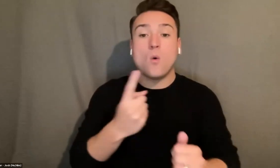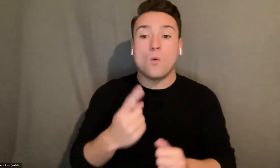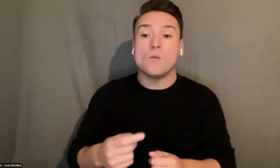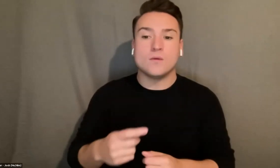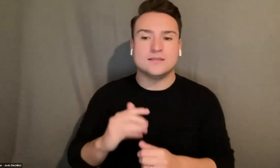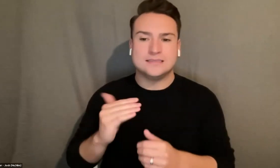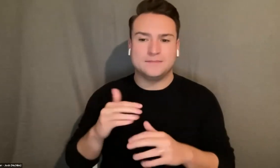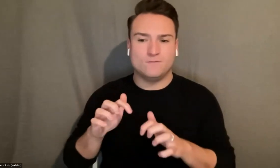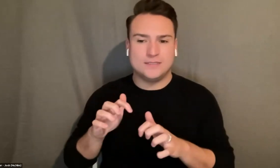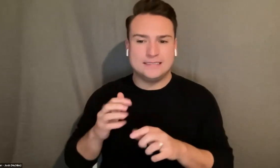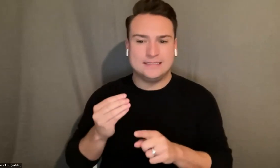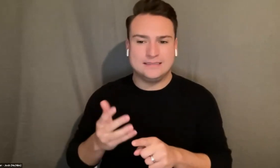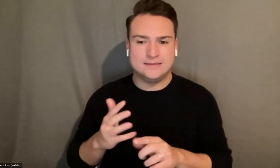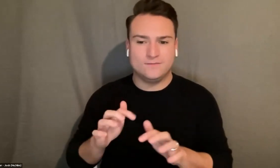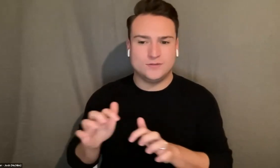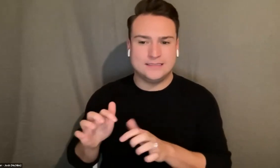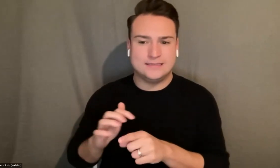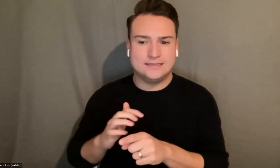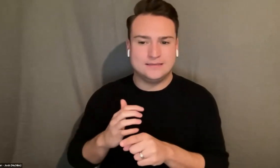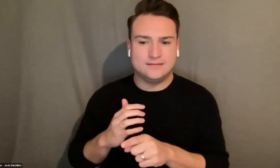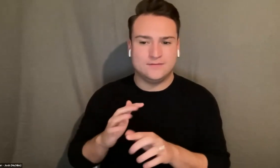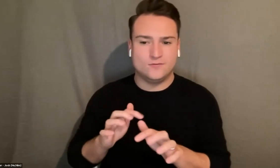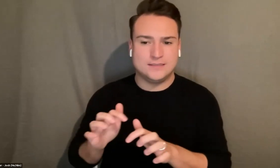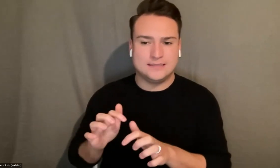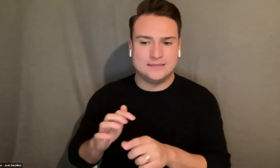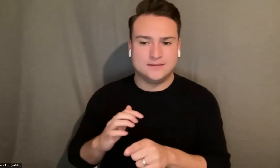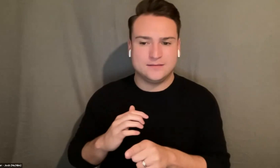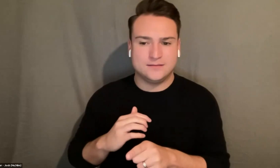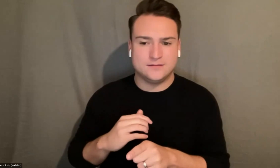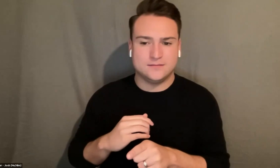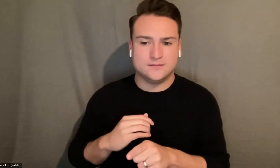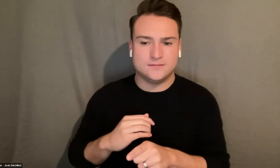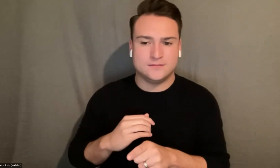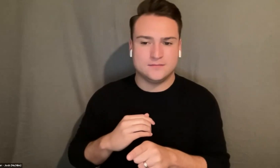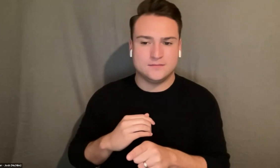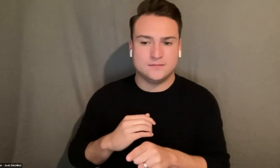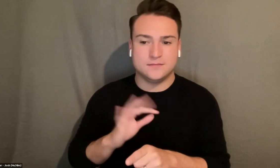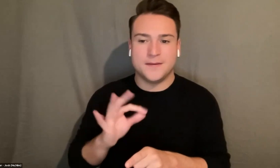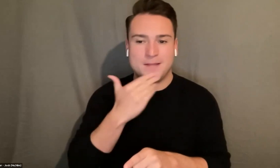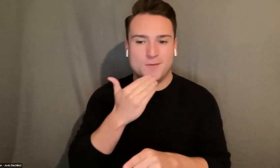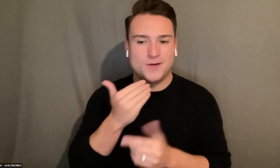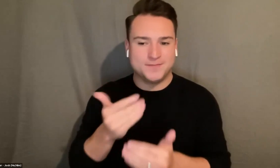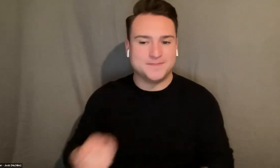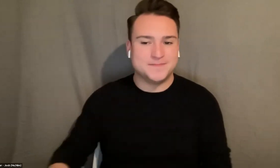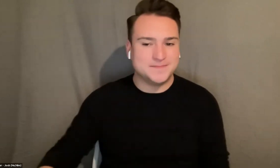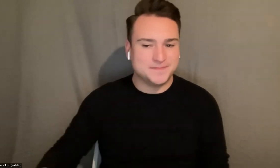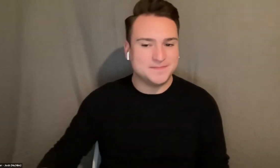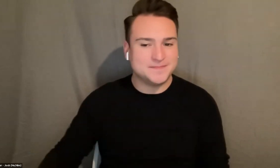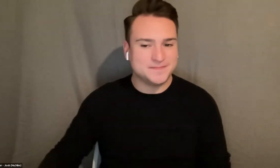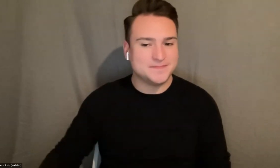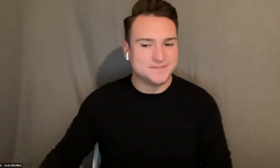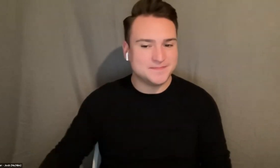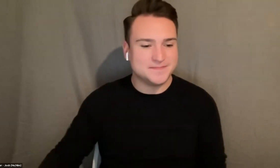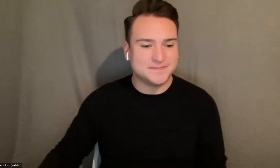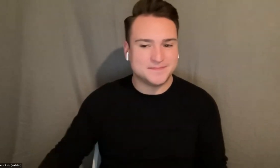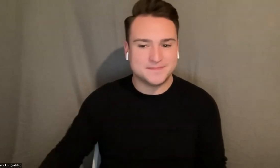I think Leilani talked about is that at the time that we award the grant there needs to still be considerable development